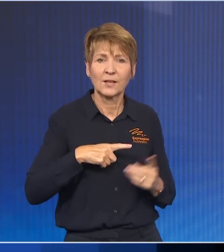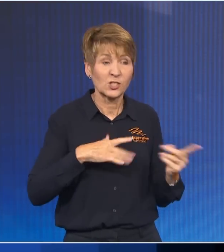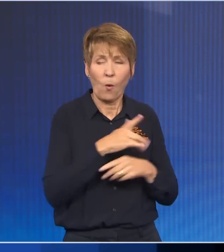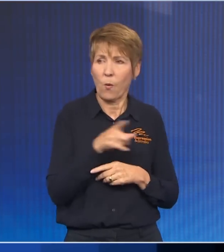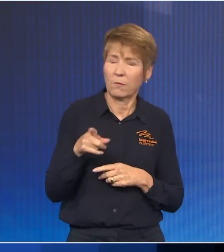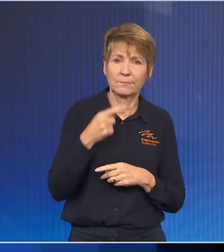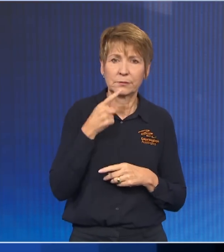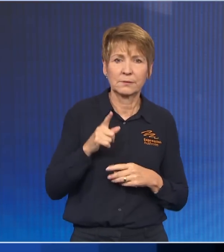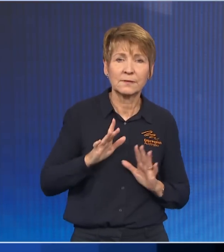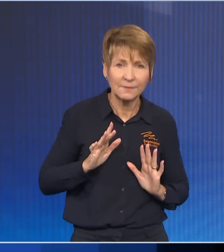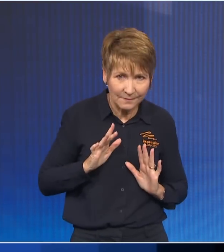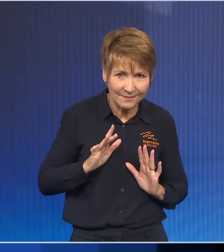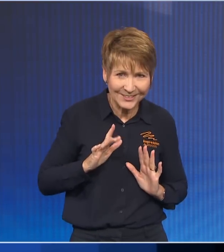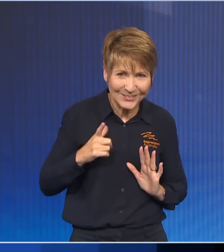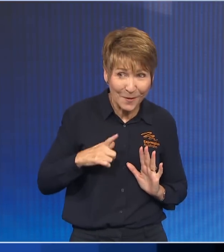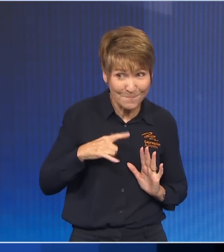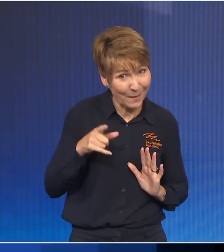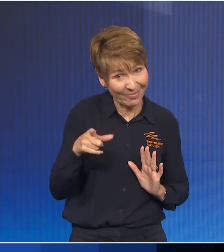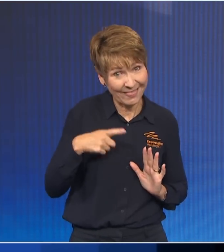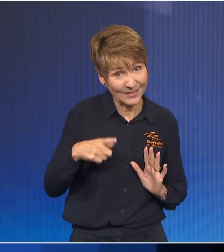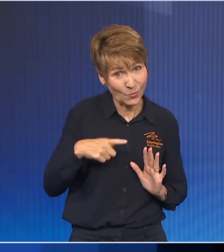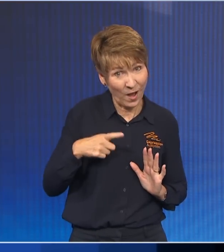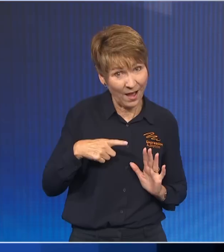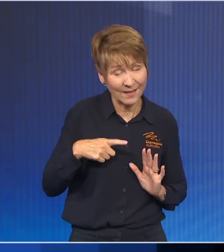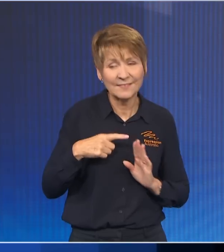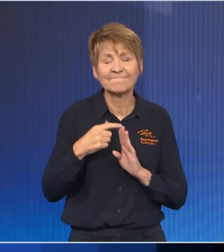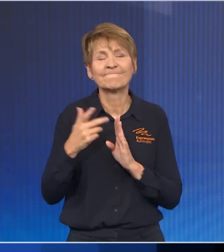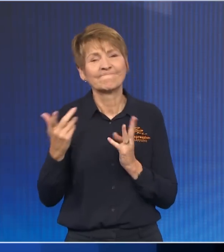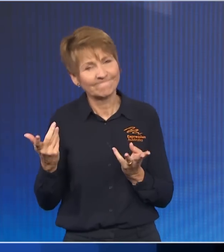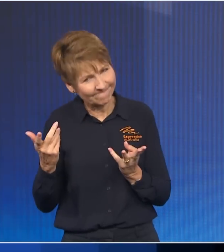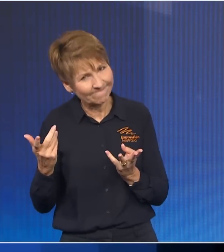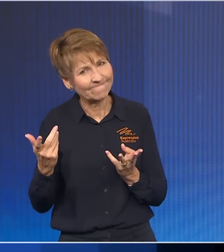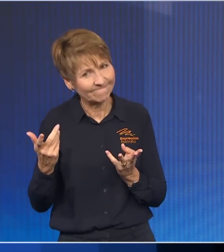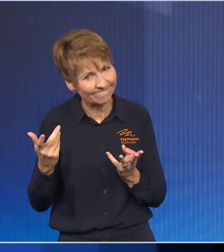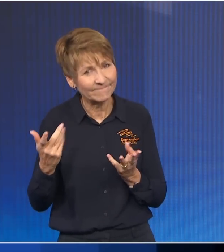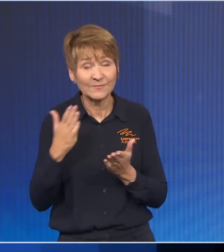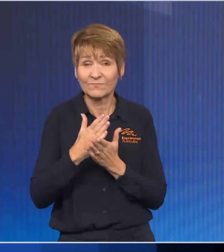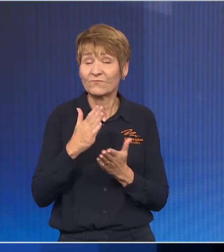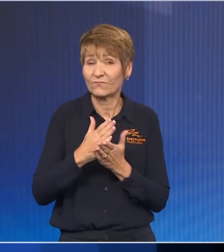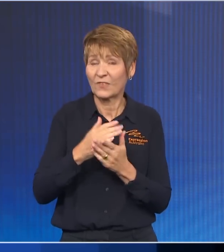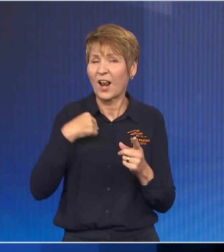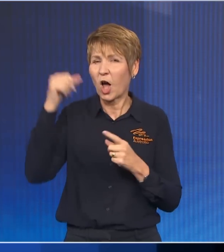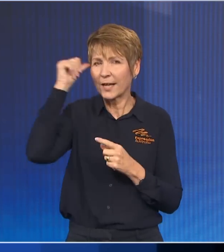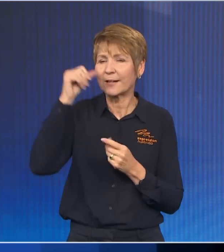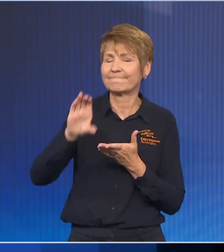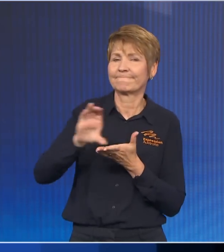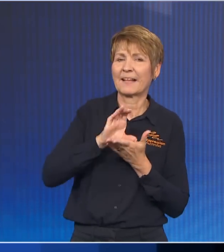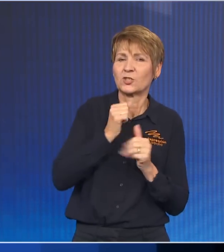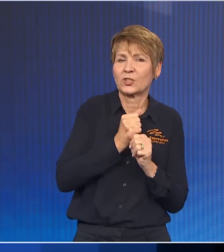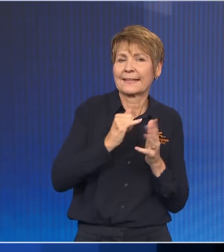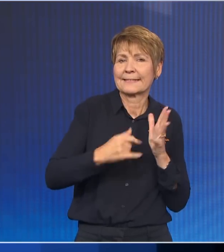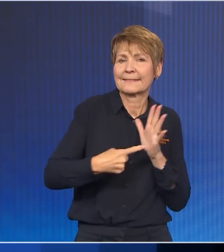to Western Australia and that was evident in relation to getting us our fair share of GST. On any analysis,